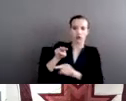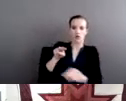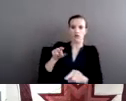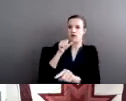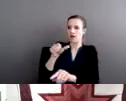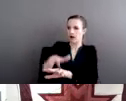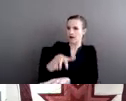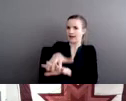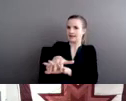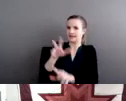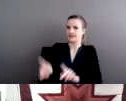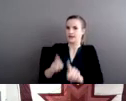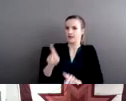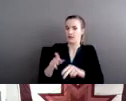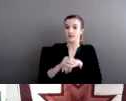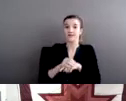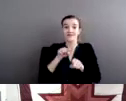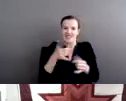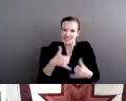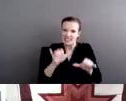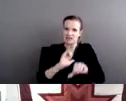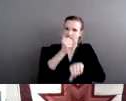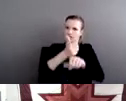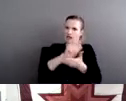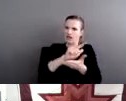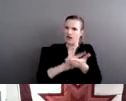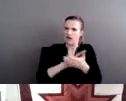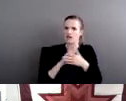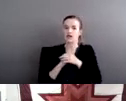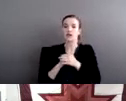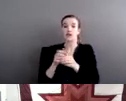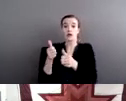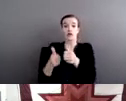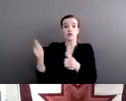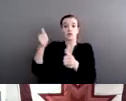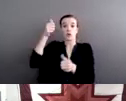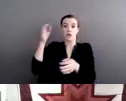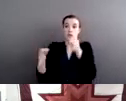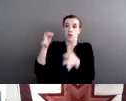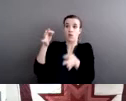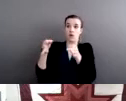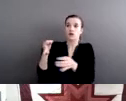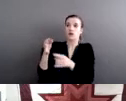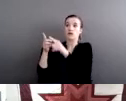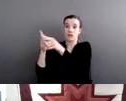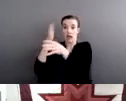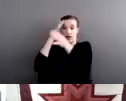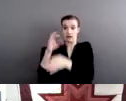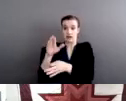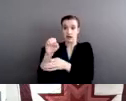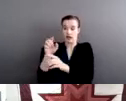And when the Supreme Court decides a case involving one Indian tribe, it almost